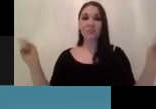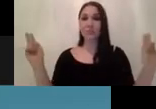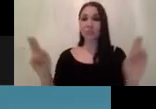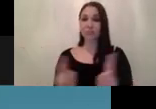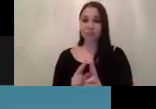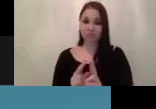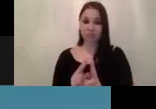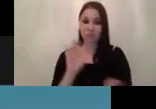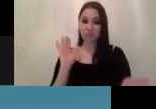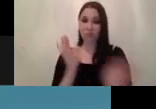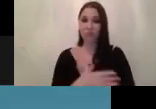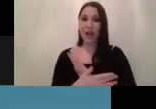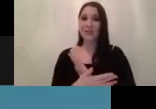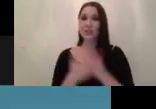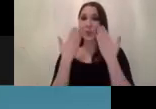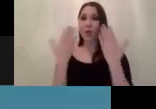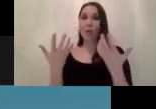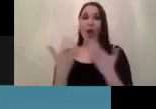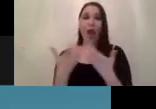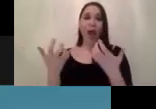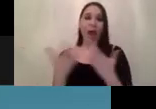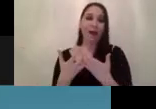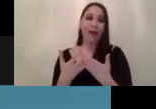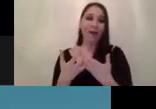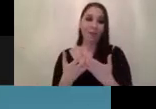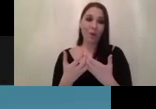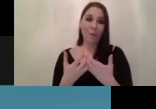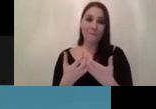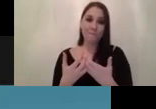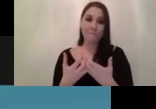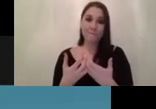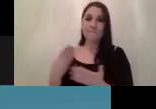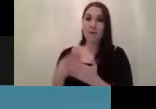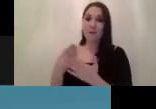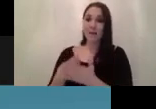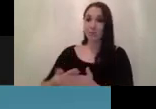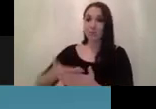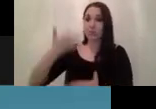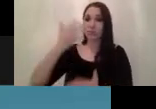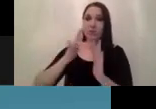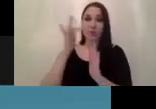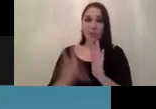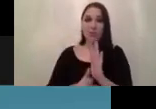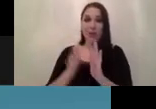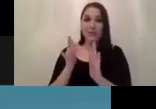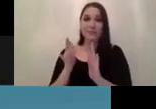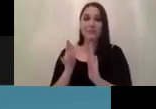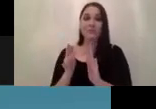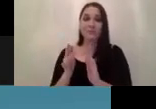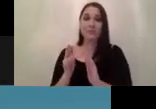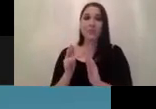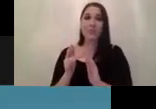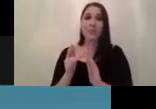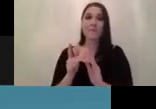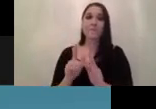out how to generate revenue from um from the internet and the the valuations decreased significantly but